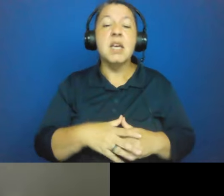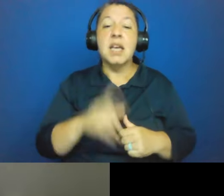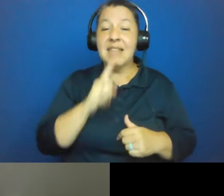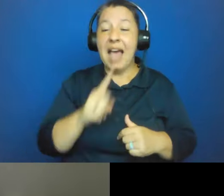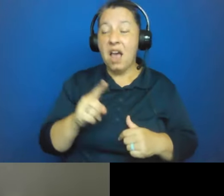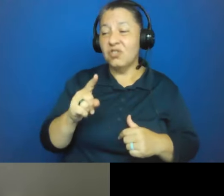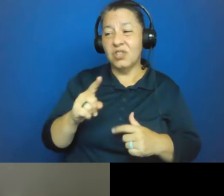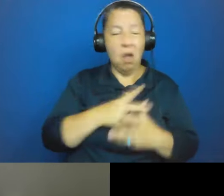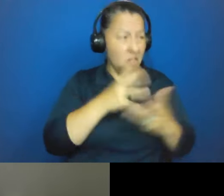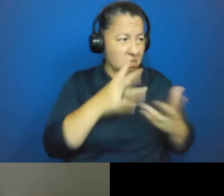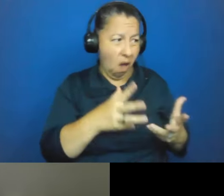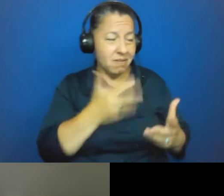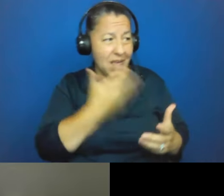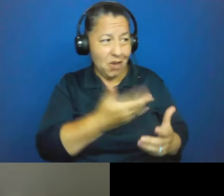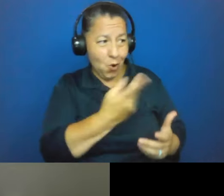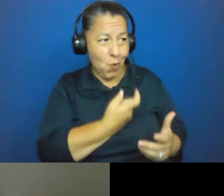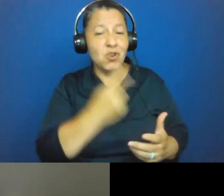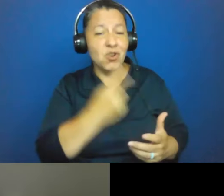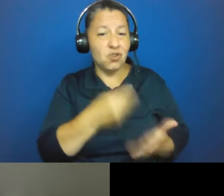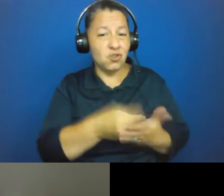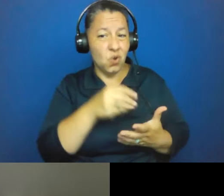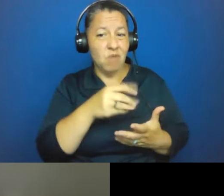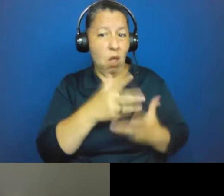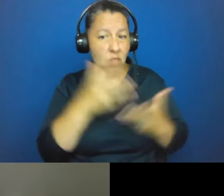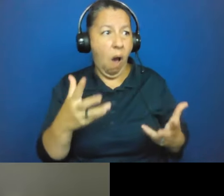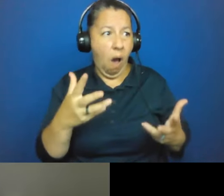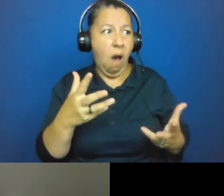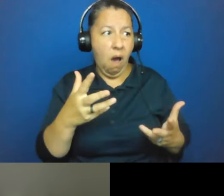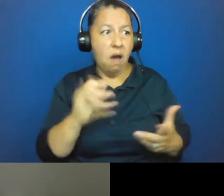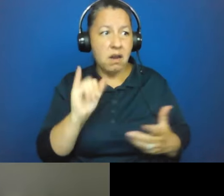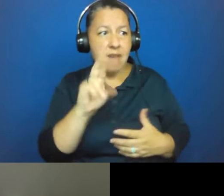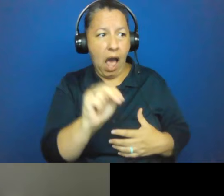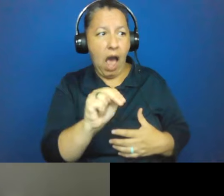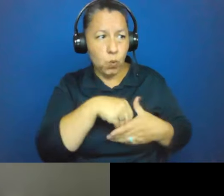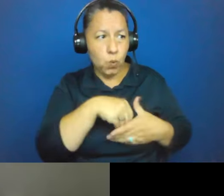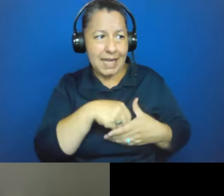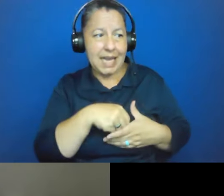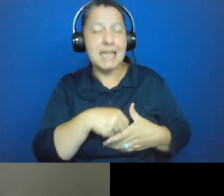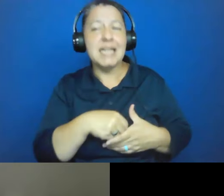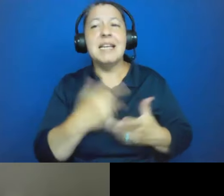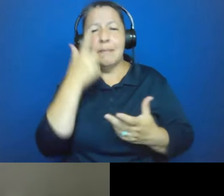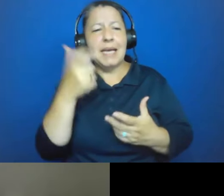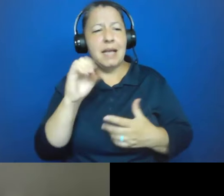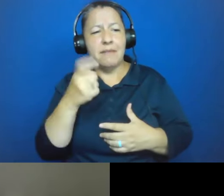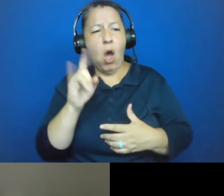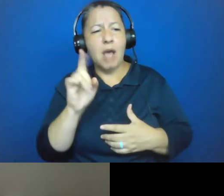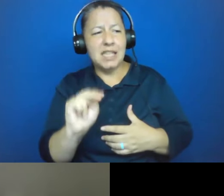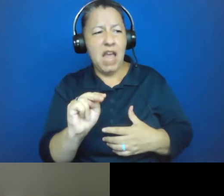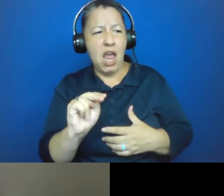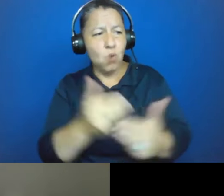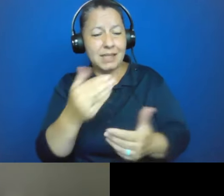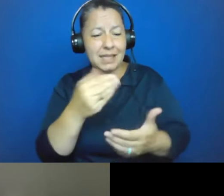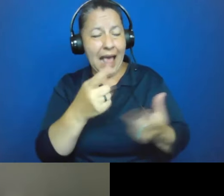tends to damage the bone, particularly the outer cortical surface very quickly. There's an oxidation process that's taking place in that soil, which is why